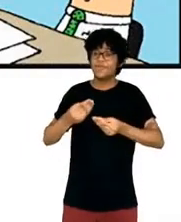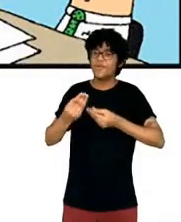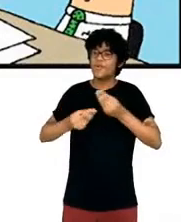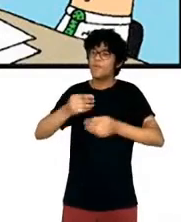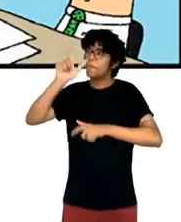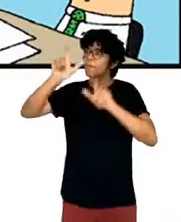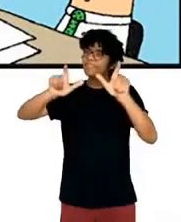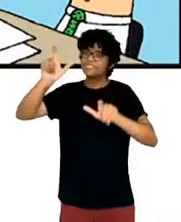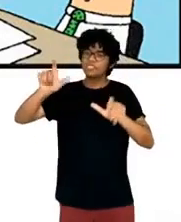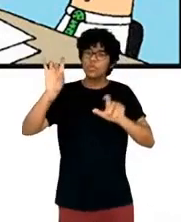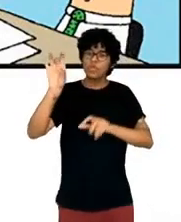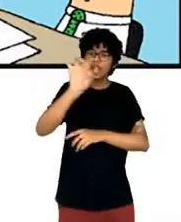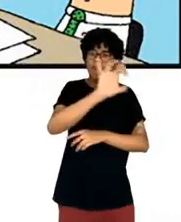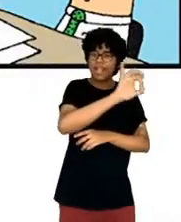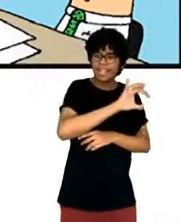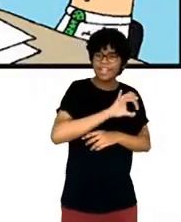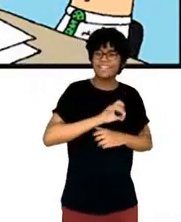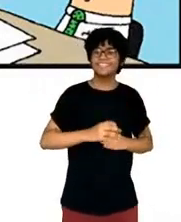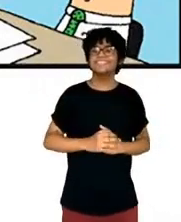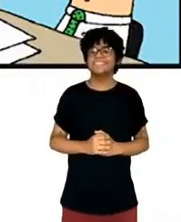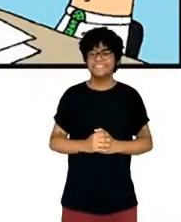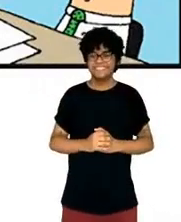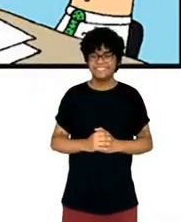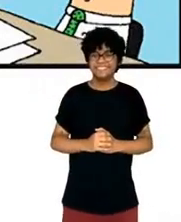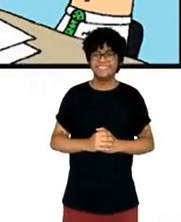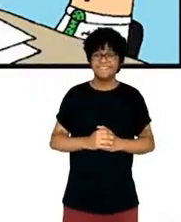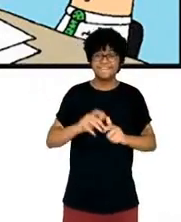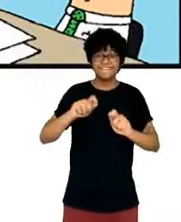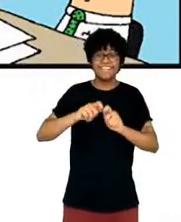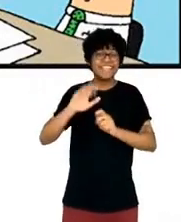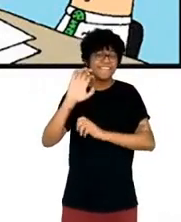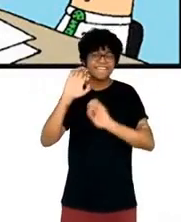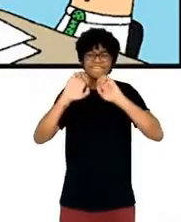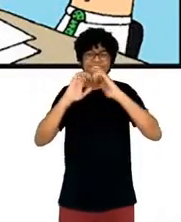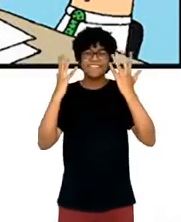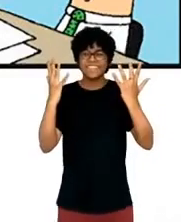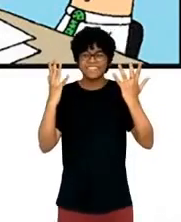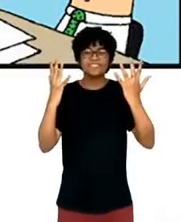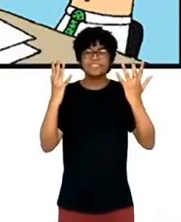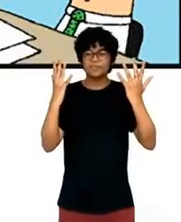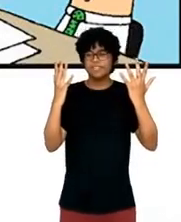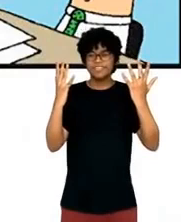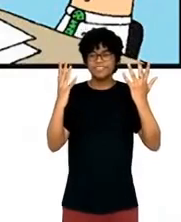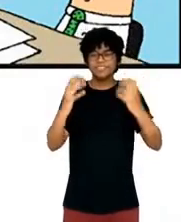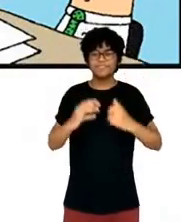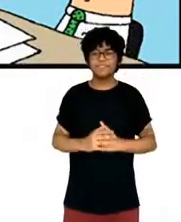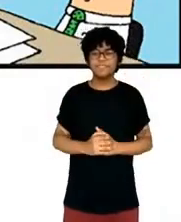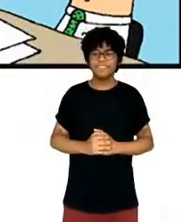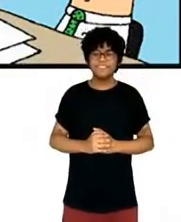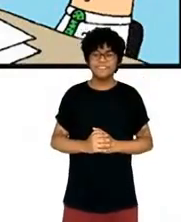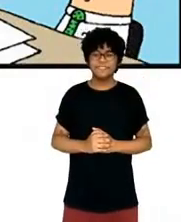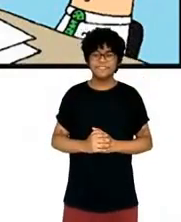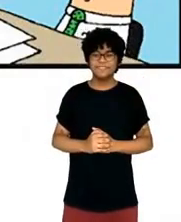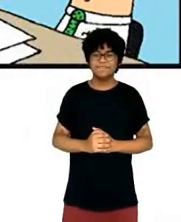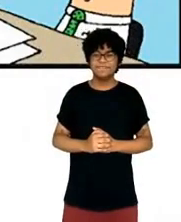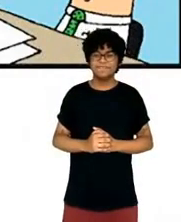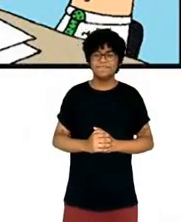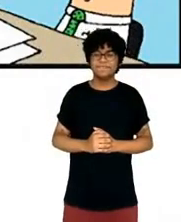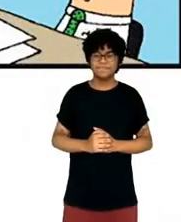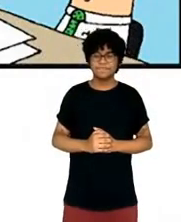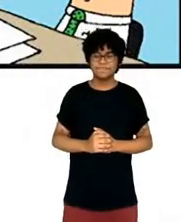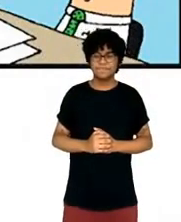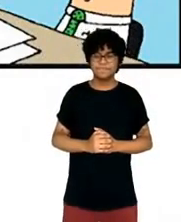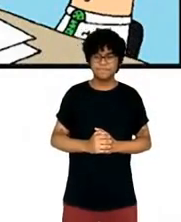without consequences as to whether events conspire to the good or whether they conspire to the bad.